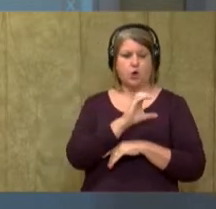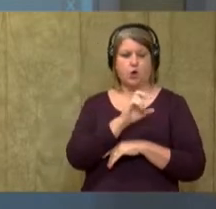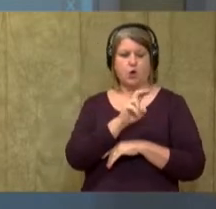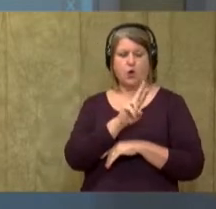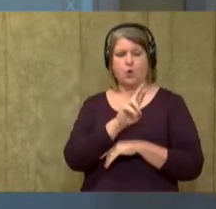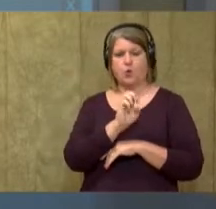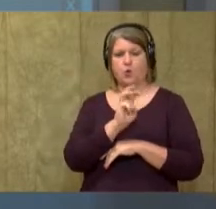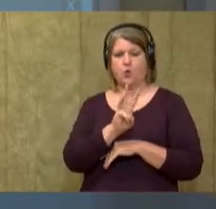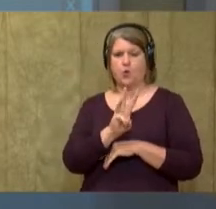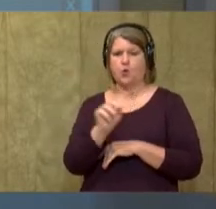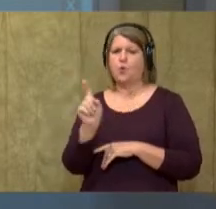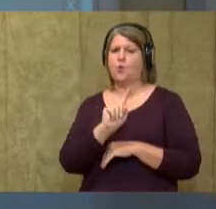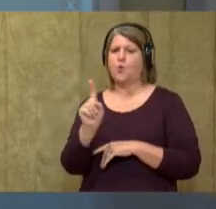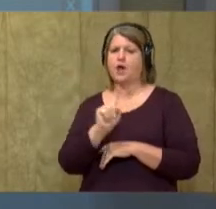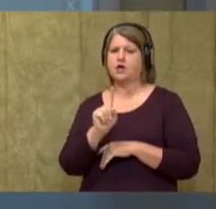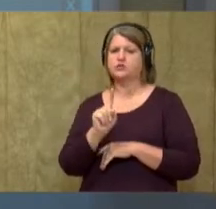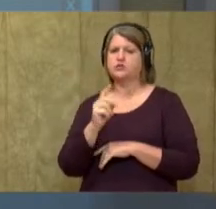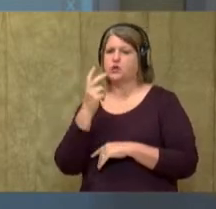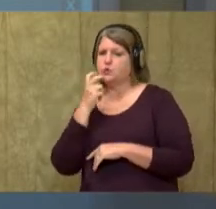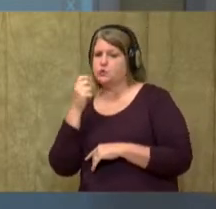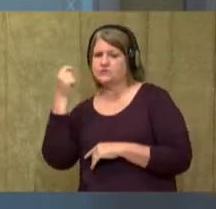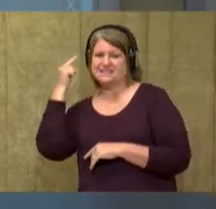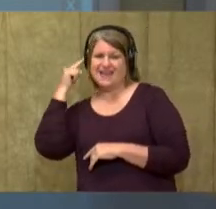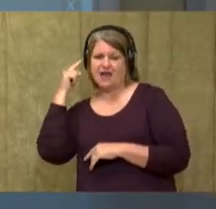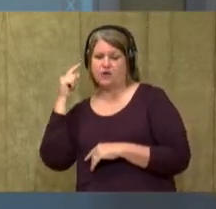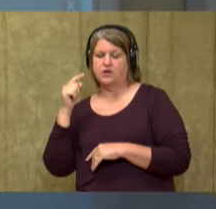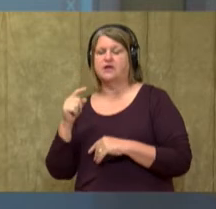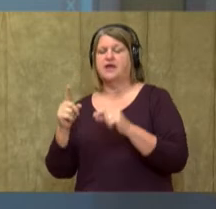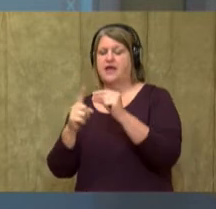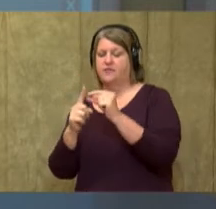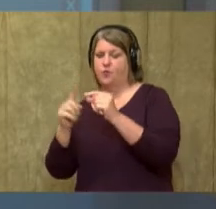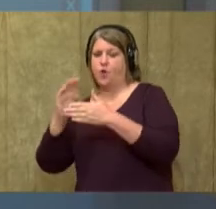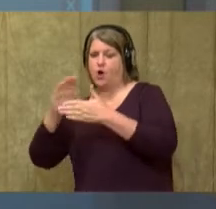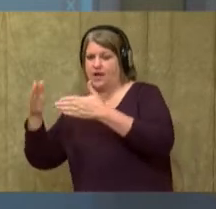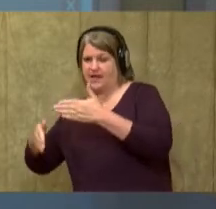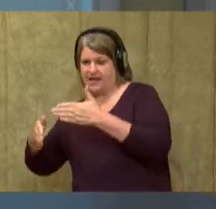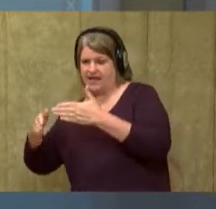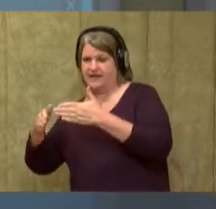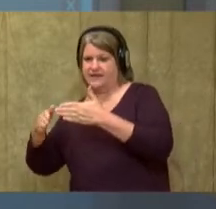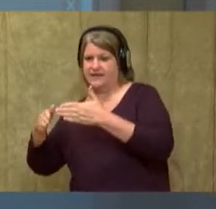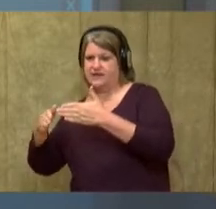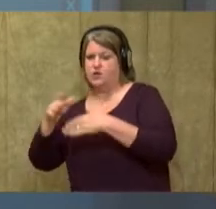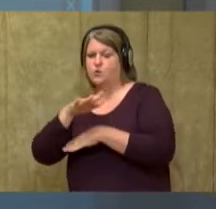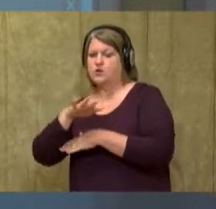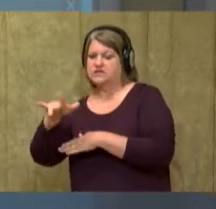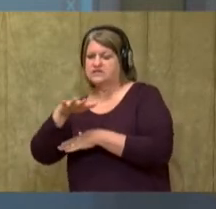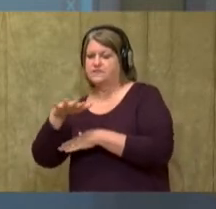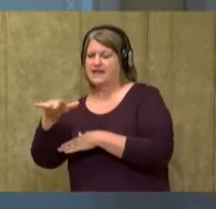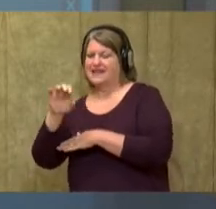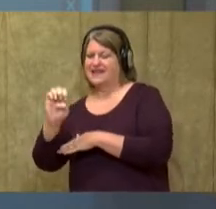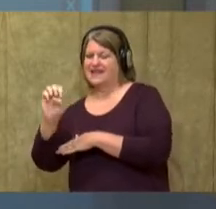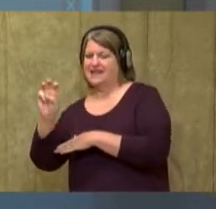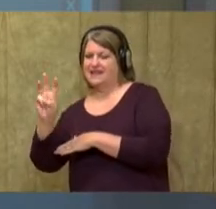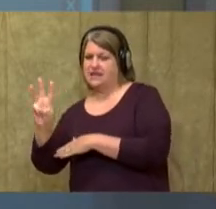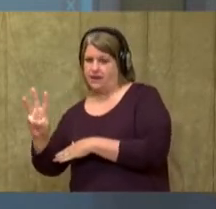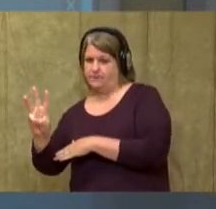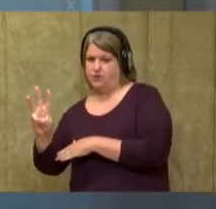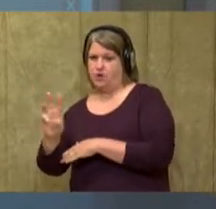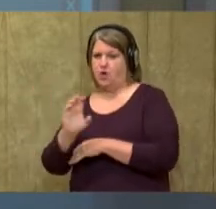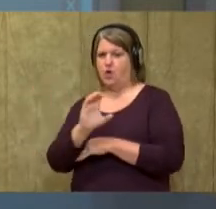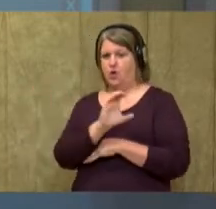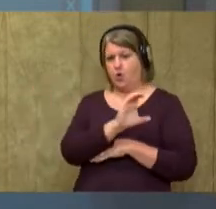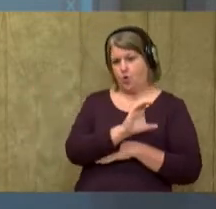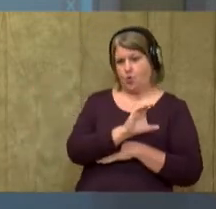Where do you hear that oo sound? That's right. It's at the end. So, we're going to use the spelling E-W. Let's write it. Cr